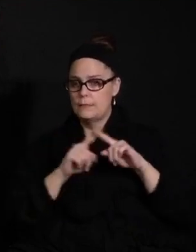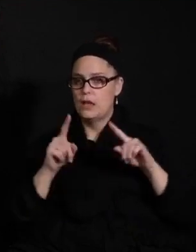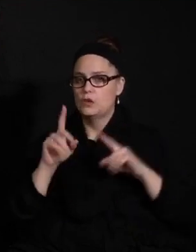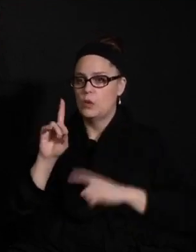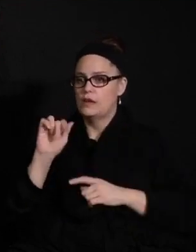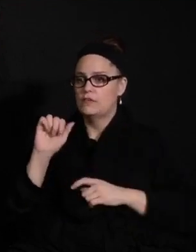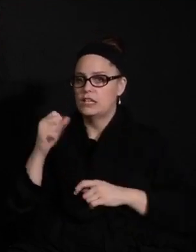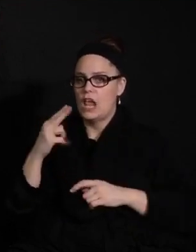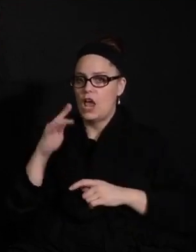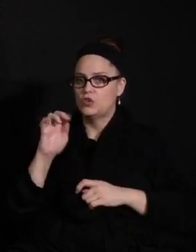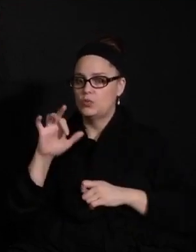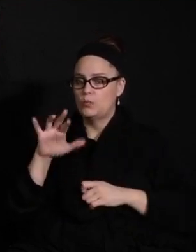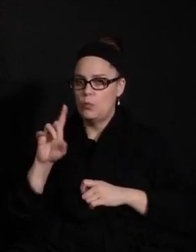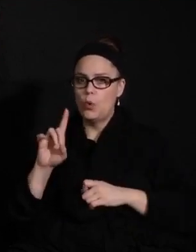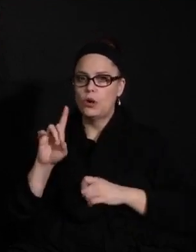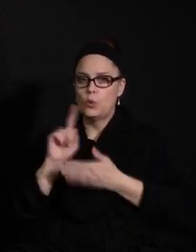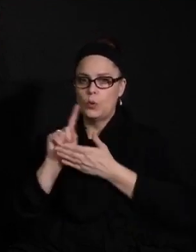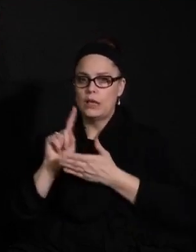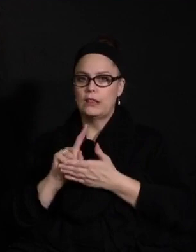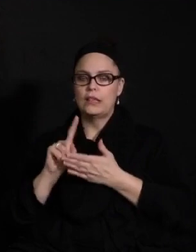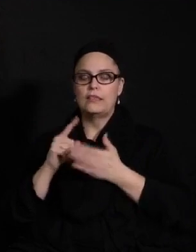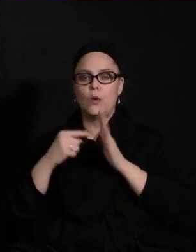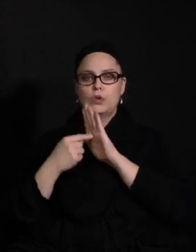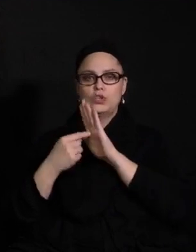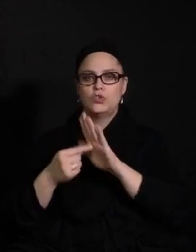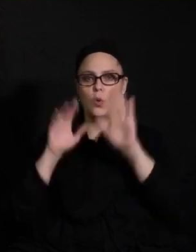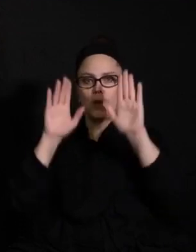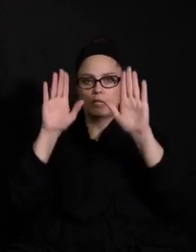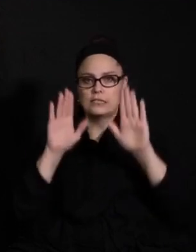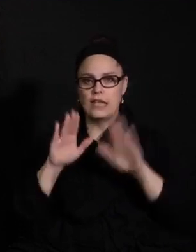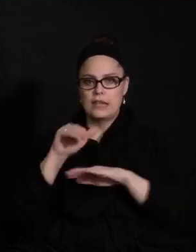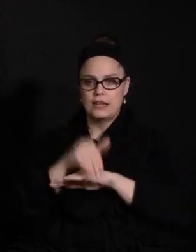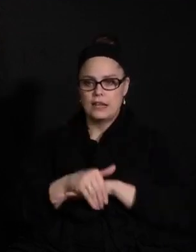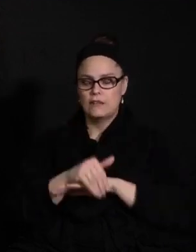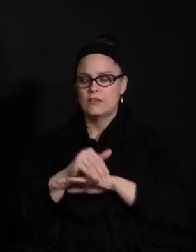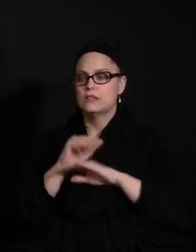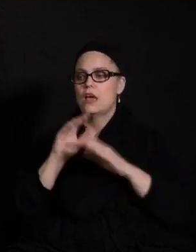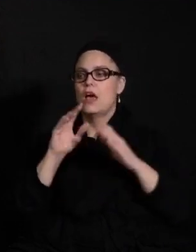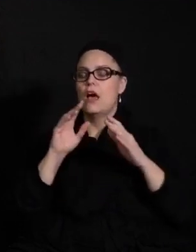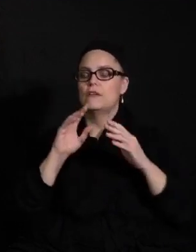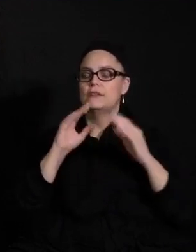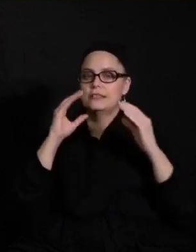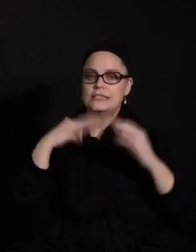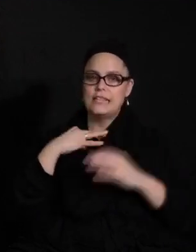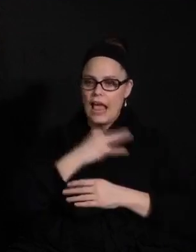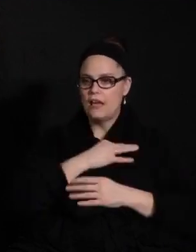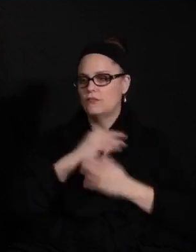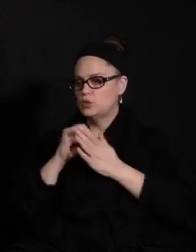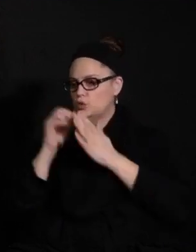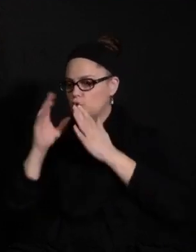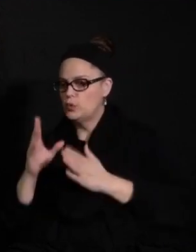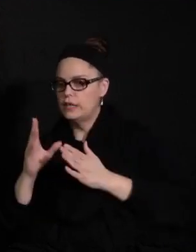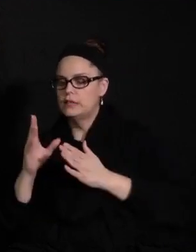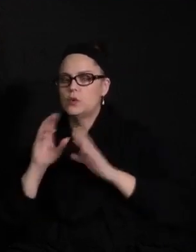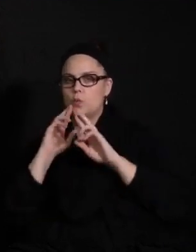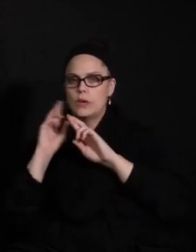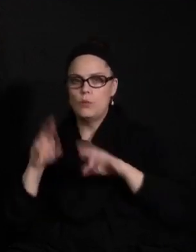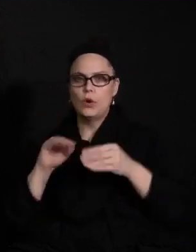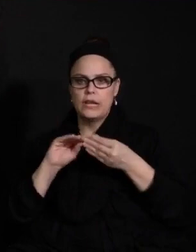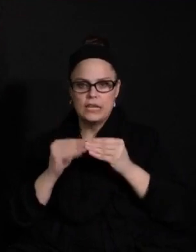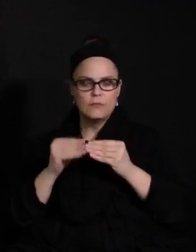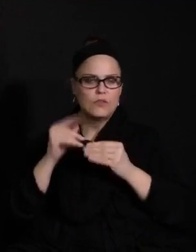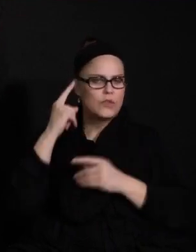weekly that updates on Sunday evenings that shows staff and students and the number of reports that we've had for either suspected or positive